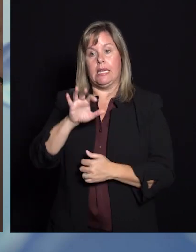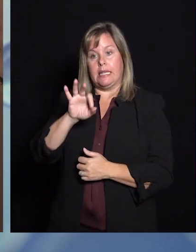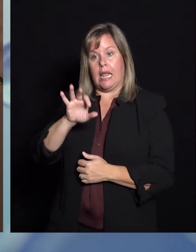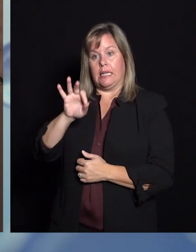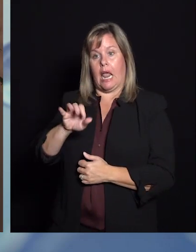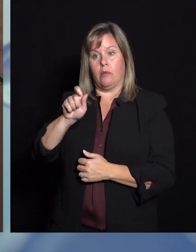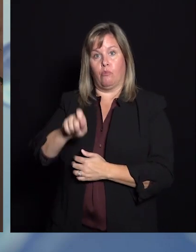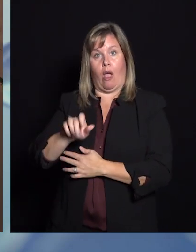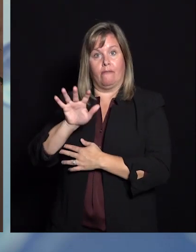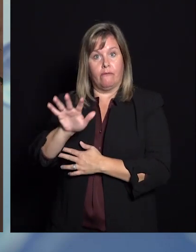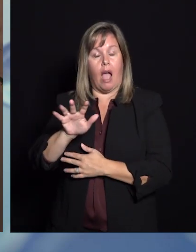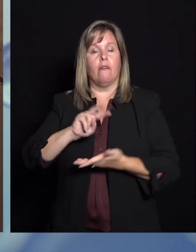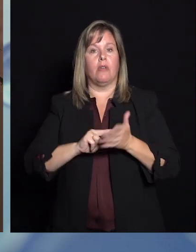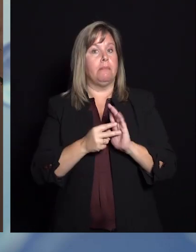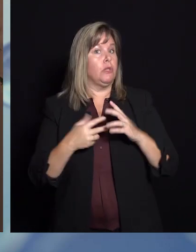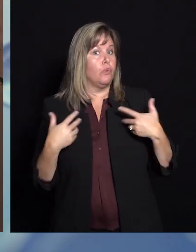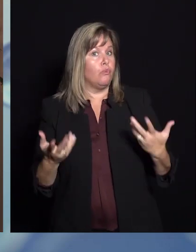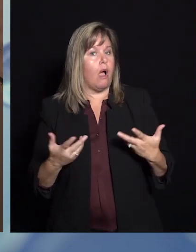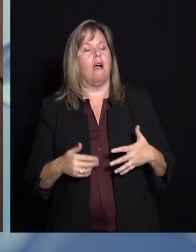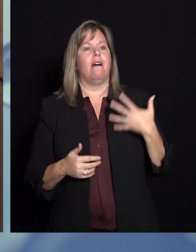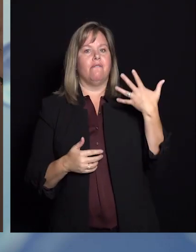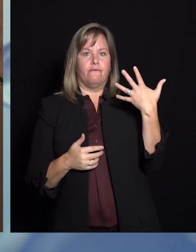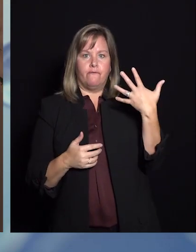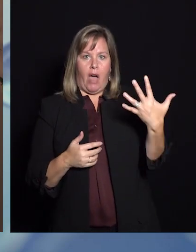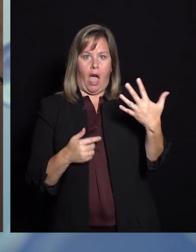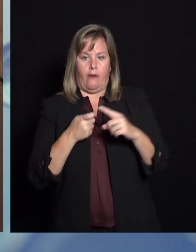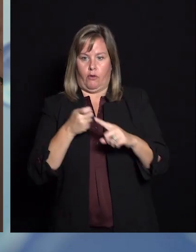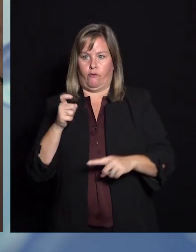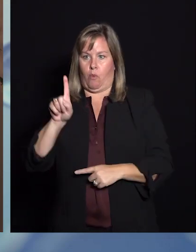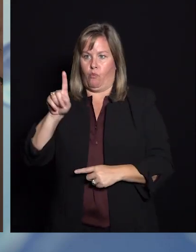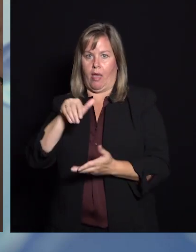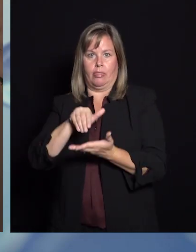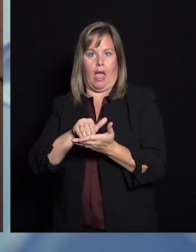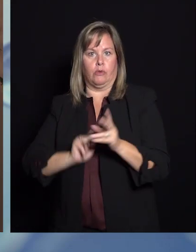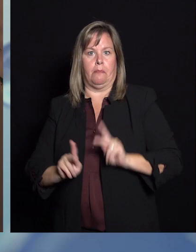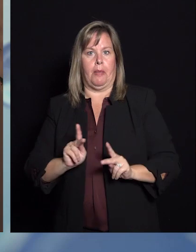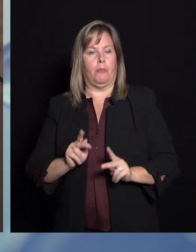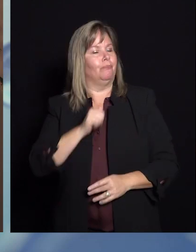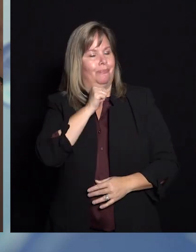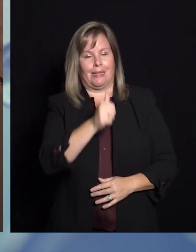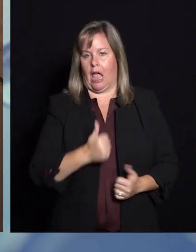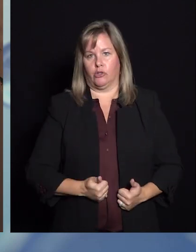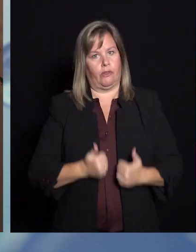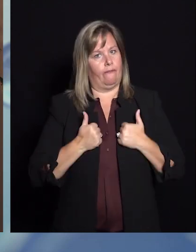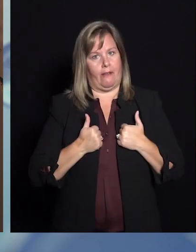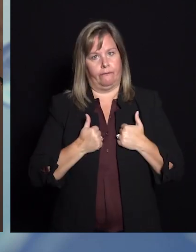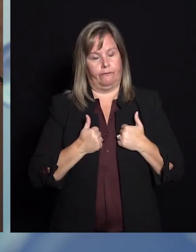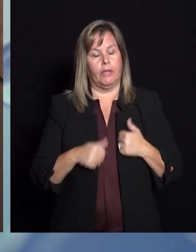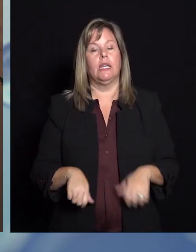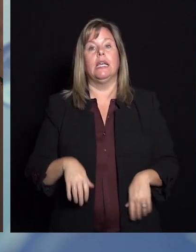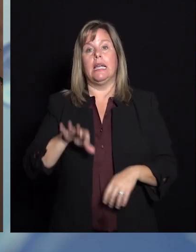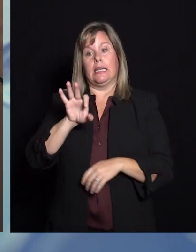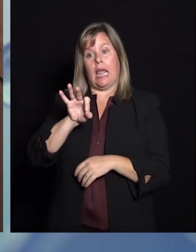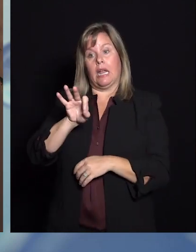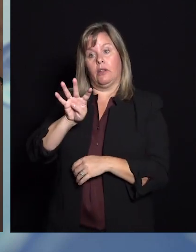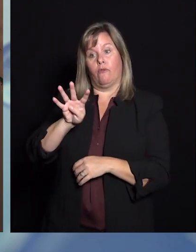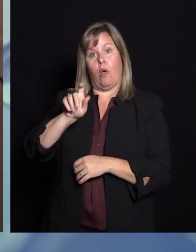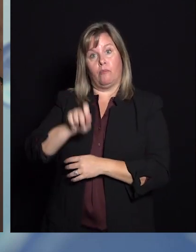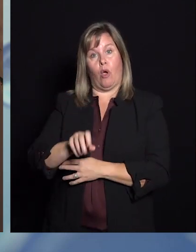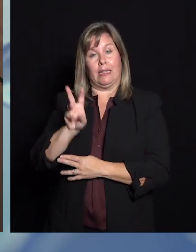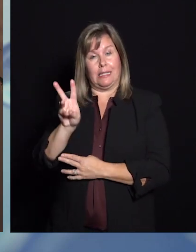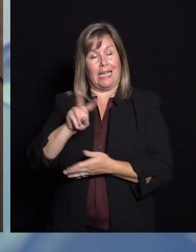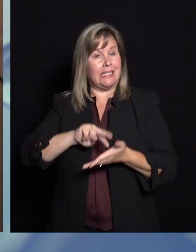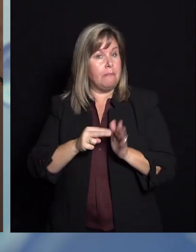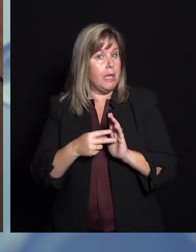survivability rate, that means that 5 out of every 1,000 people are not going to survive. And at 94.6%,